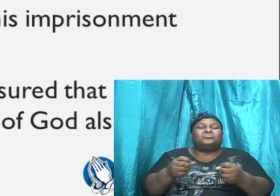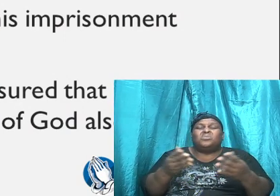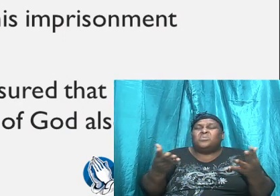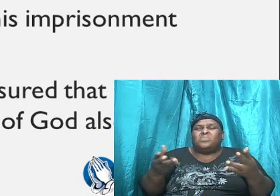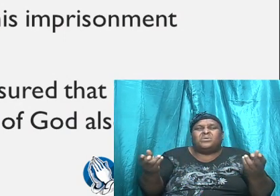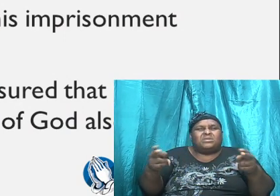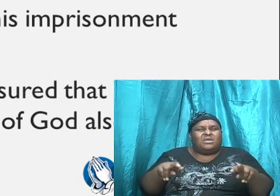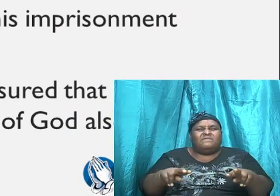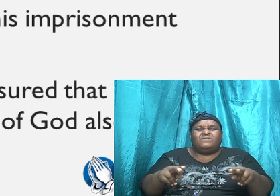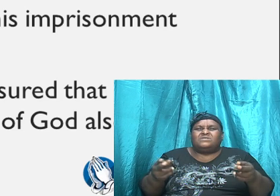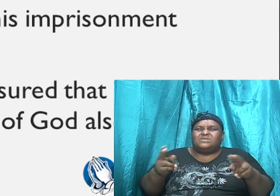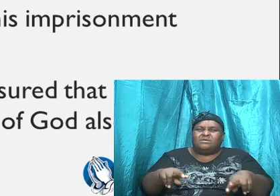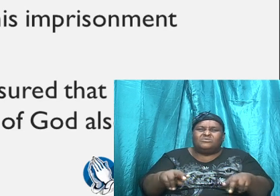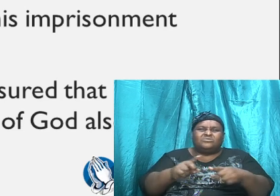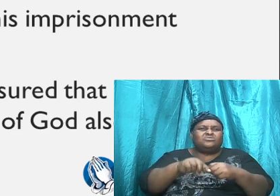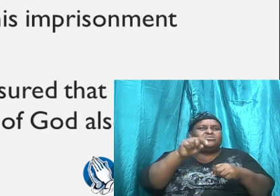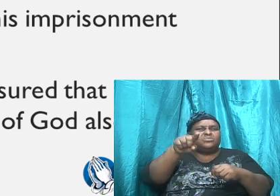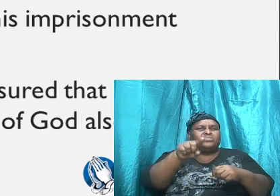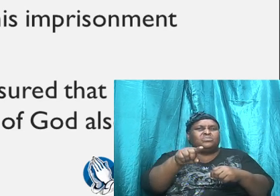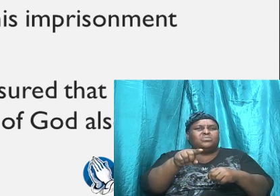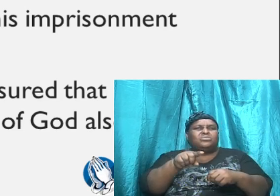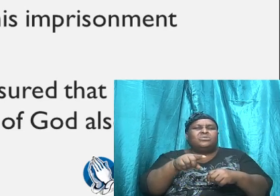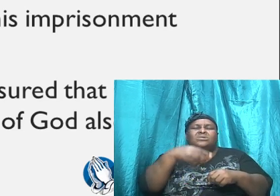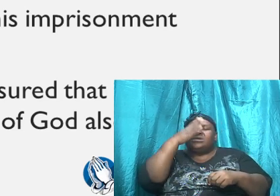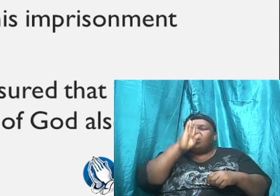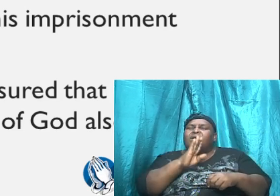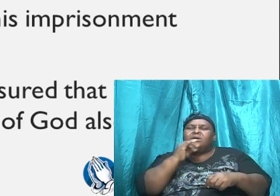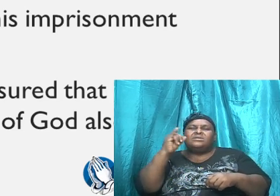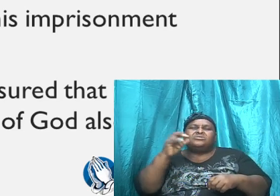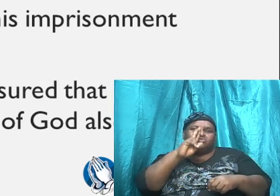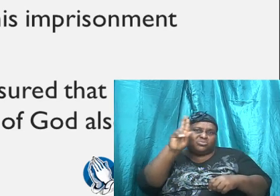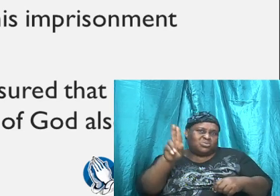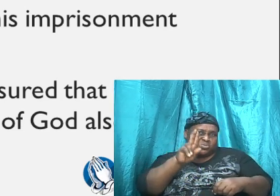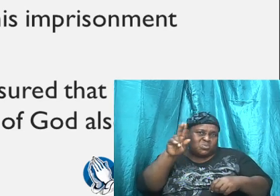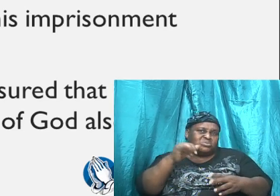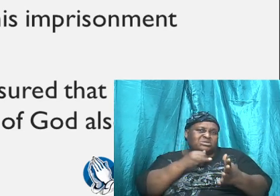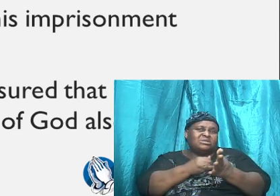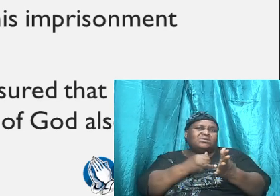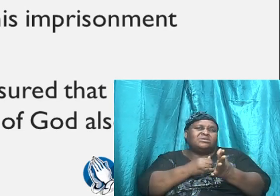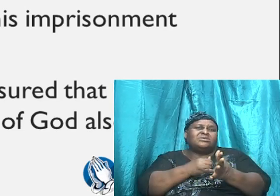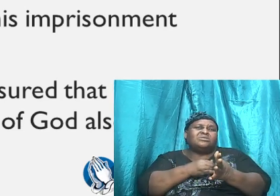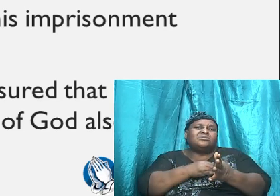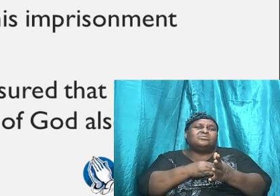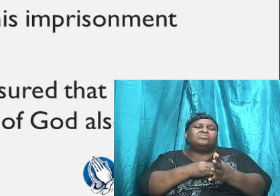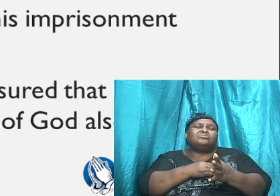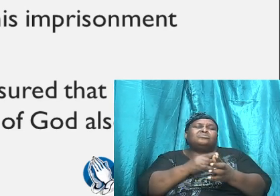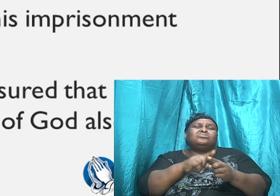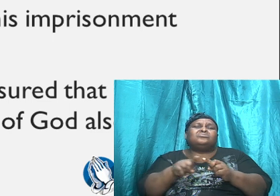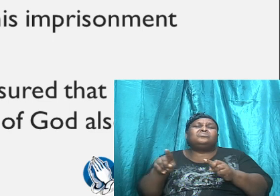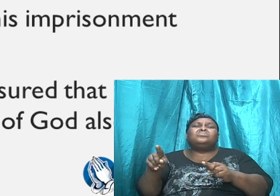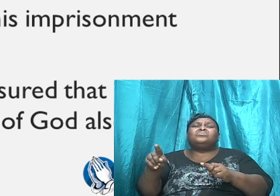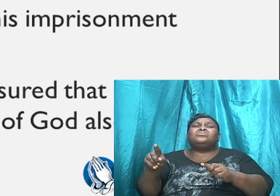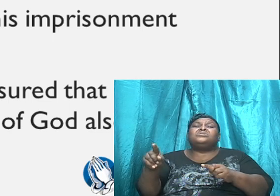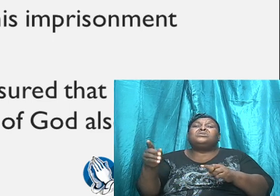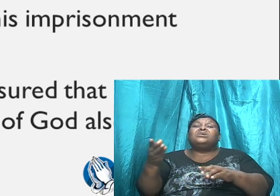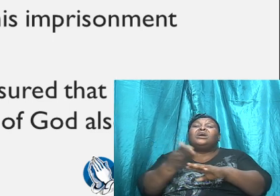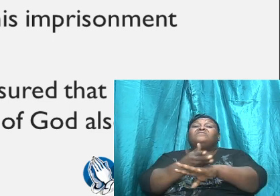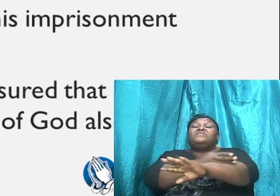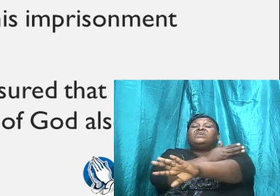assured that God is using it towards the advancement of his kingdom.